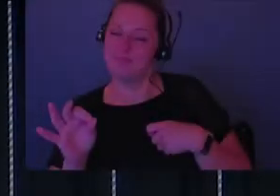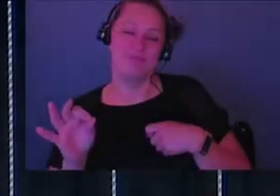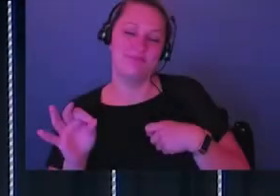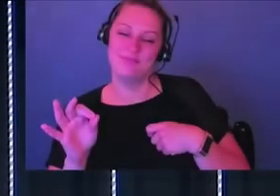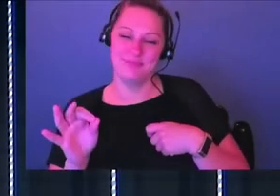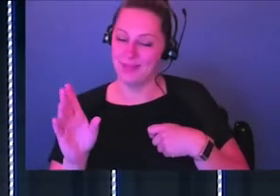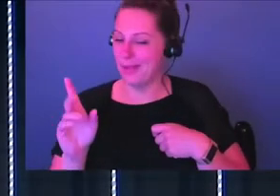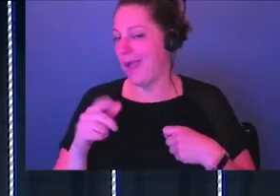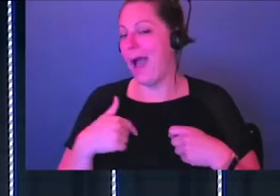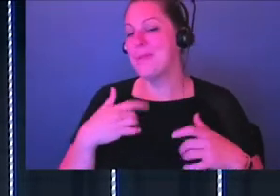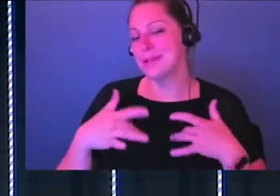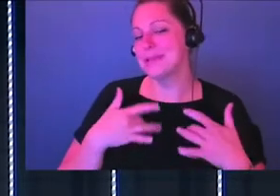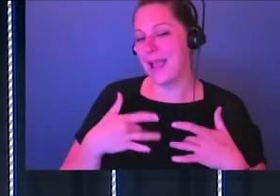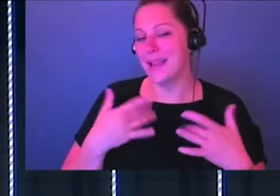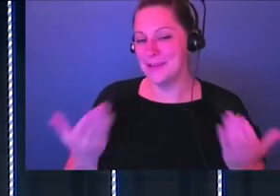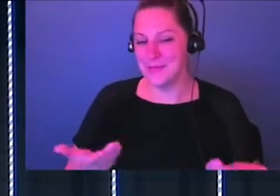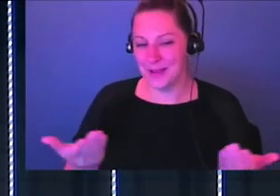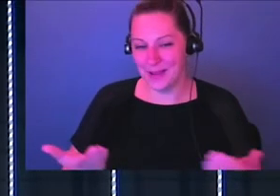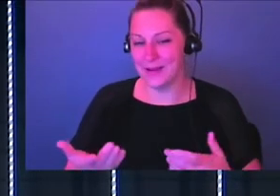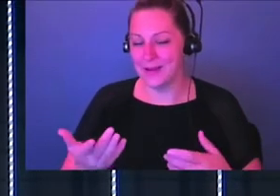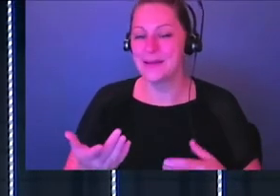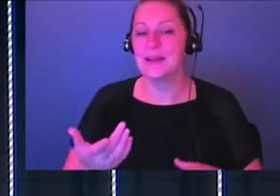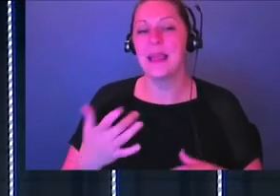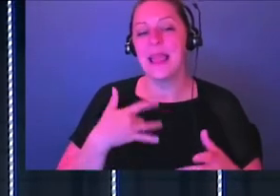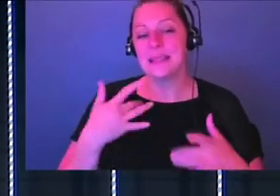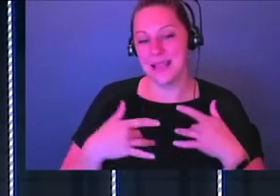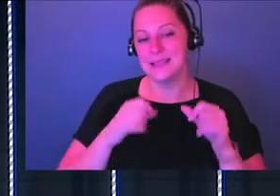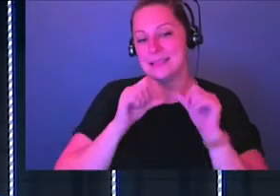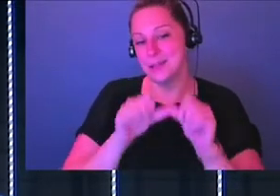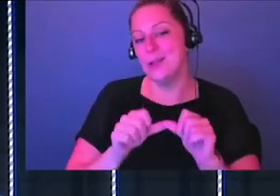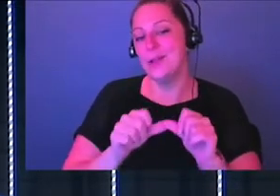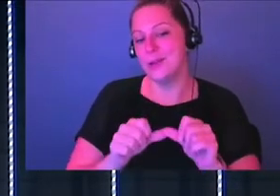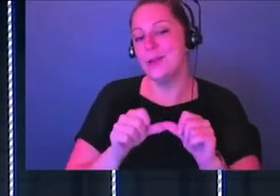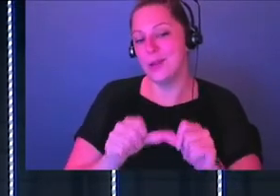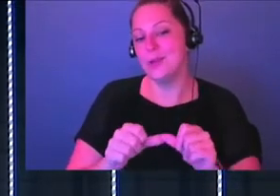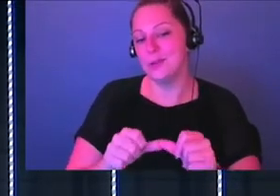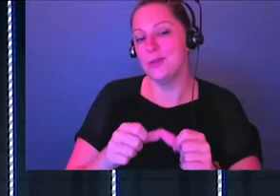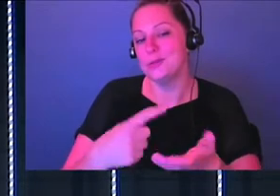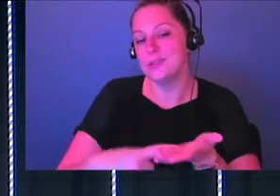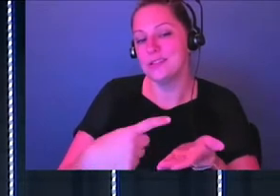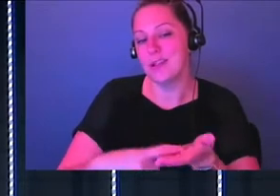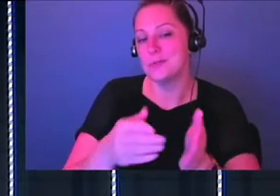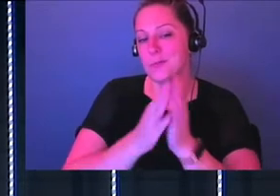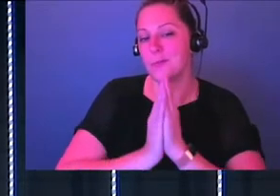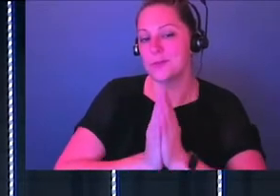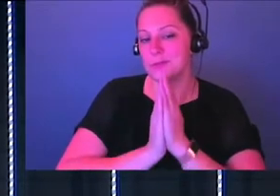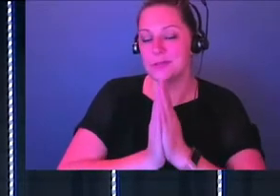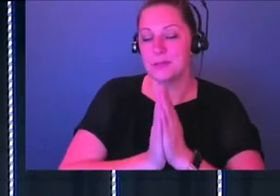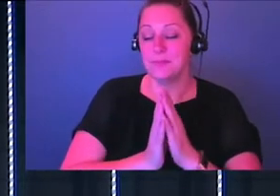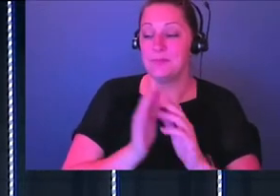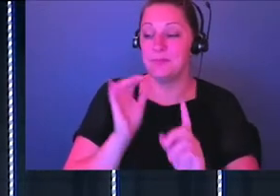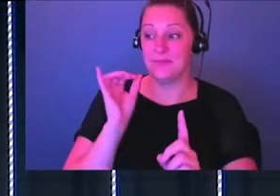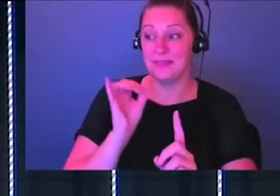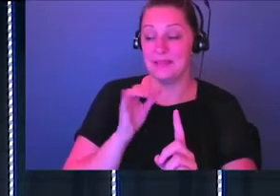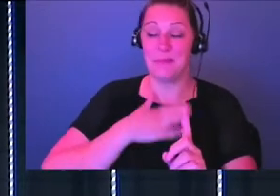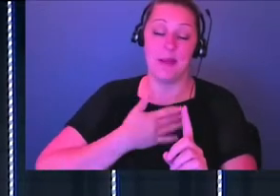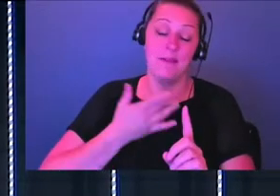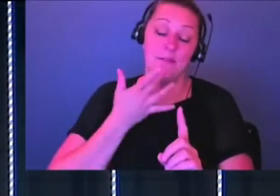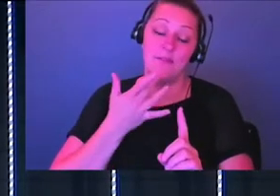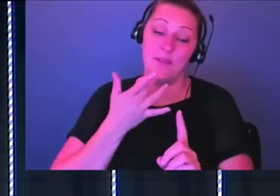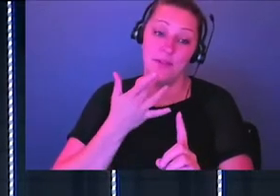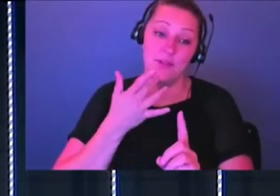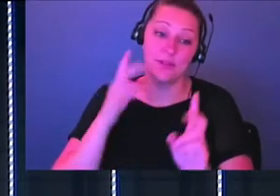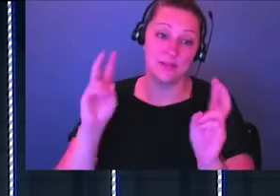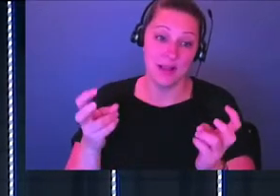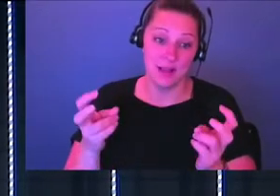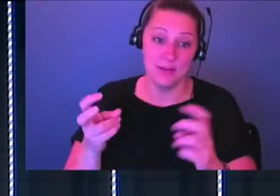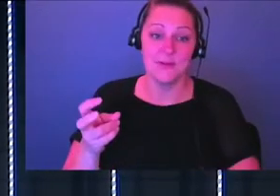Yeah, I'm excited to be here today, and I really am excited to keep having this conversation. I love talking about worship. Worship is one of my favorite things just to get up